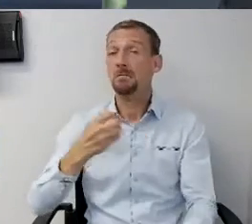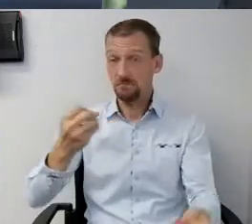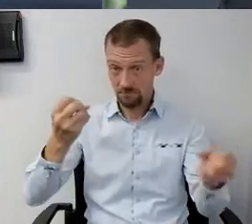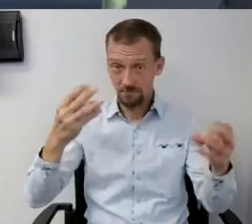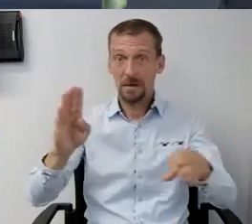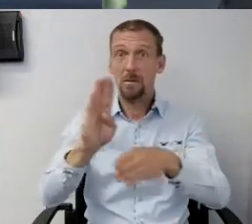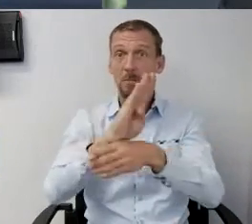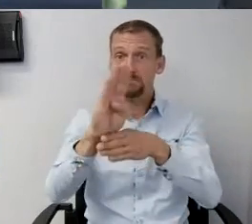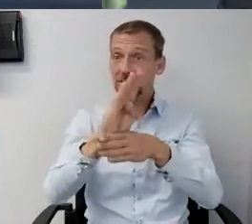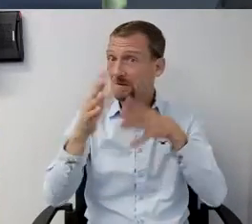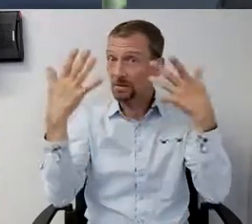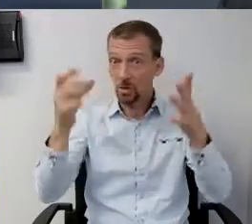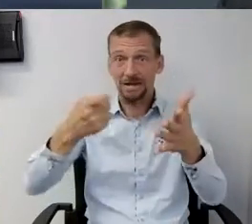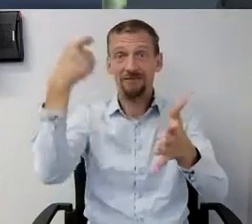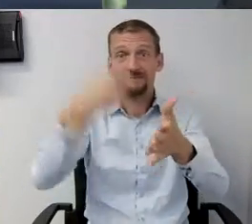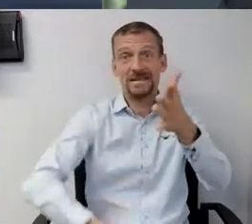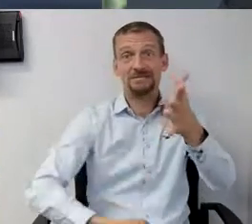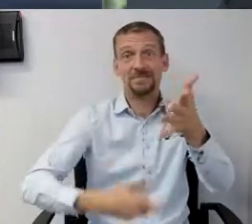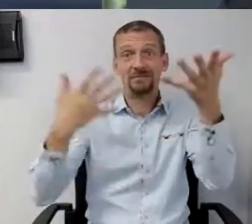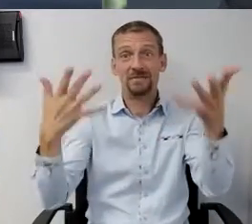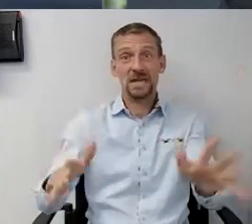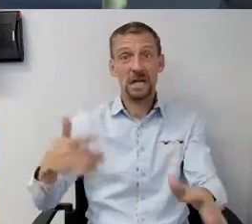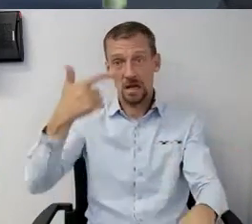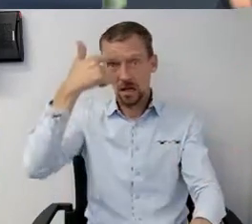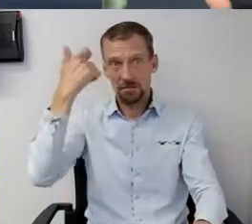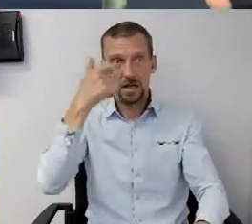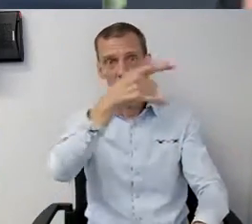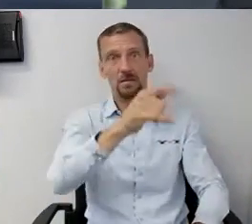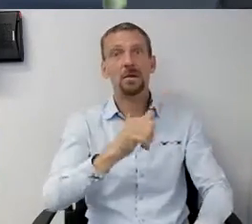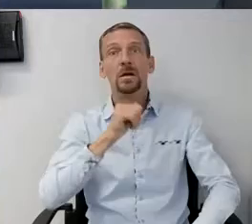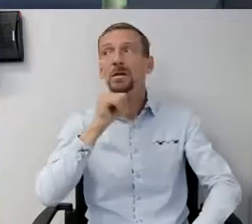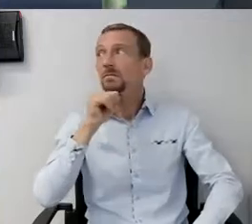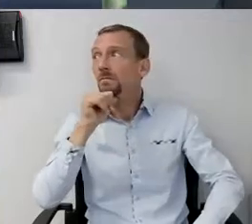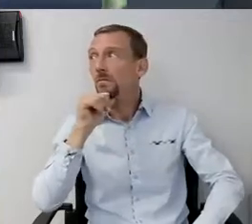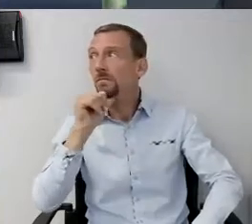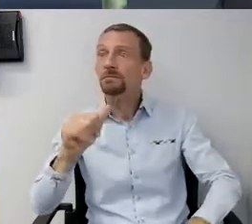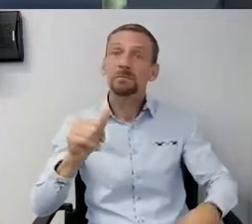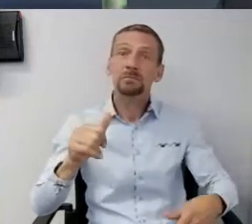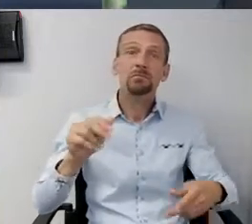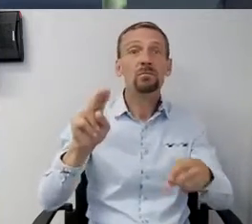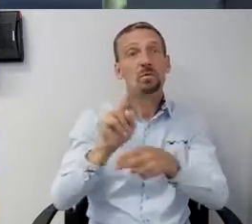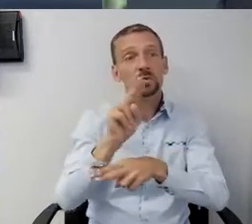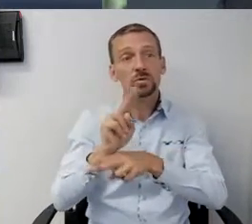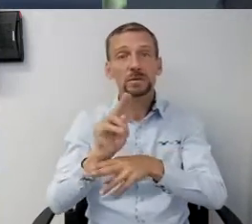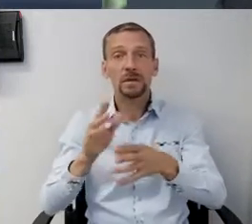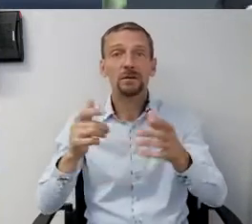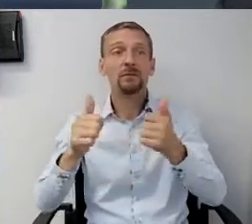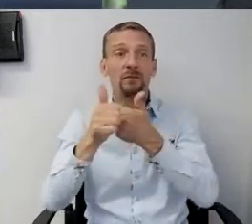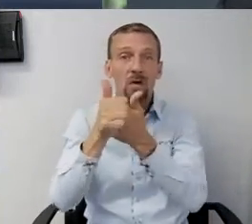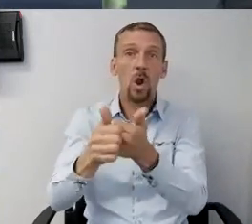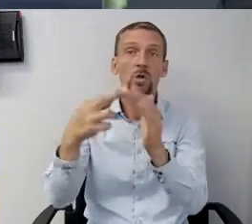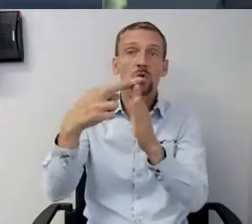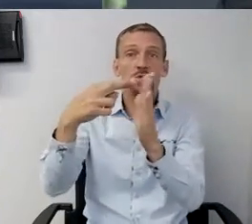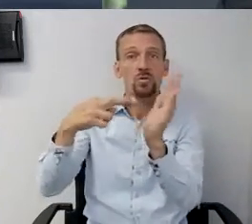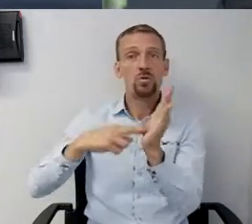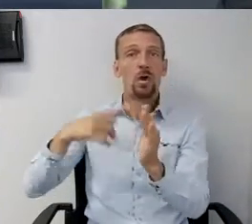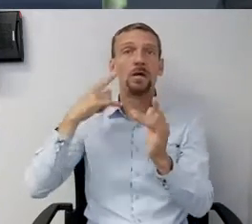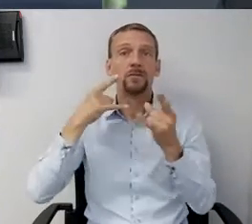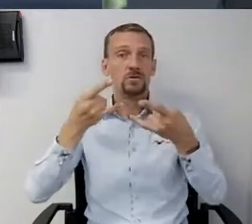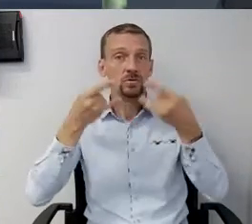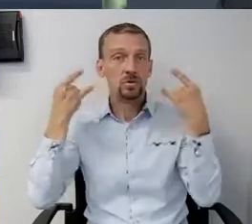businesses in town that have been fined for not, you know, exercising appropriate